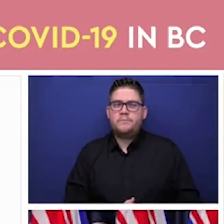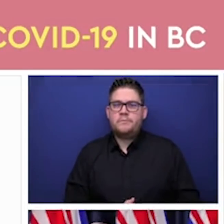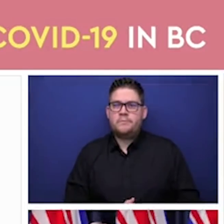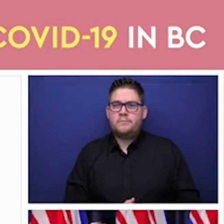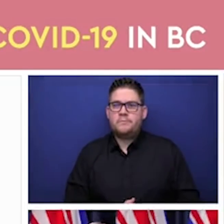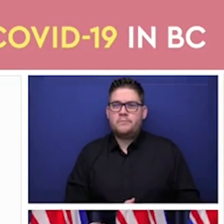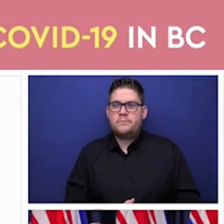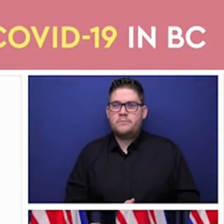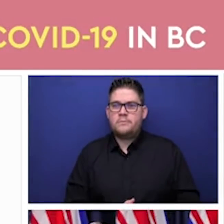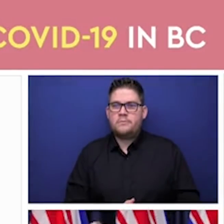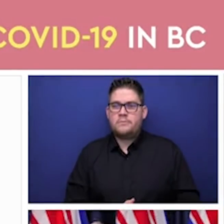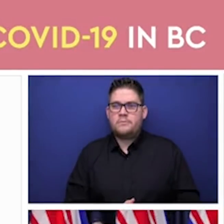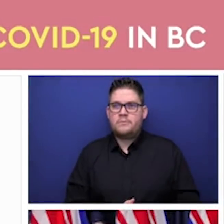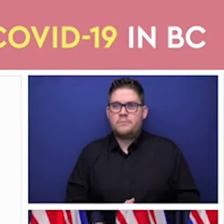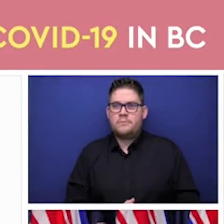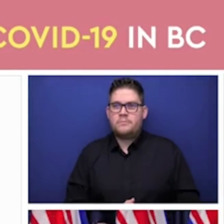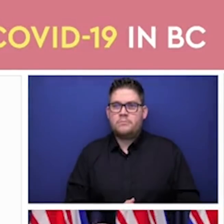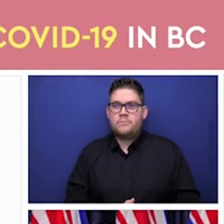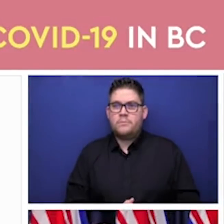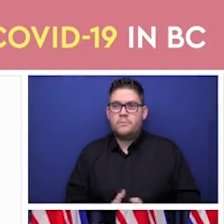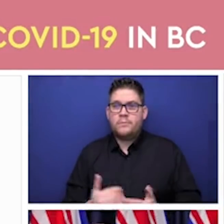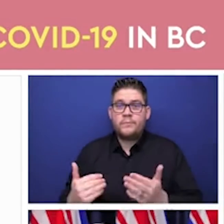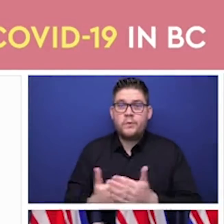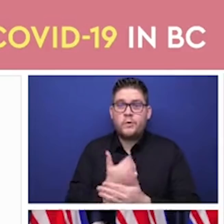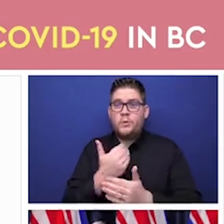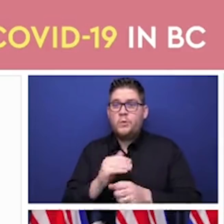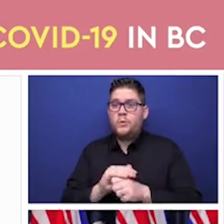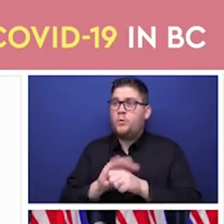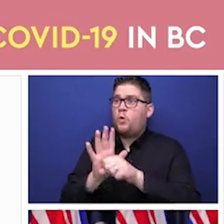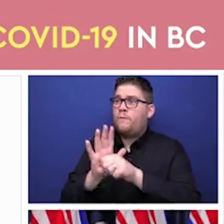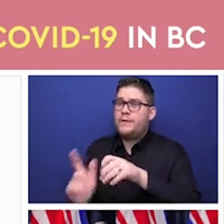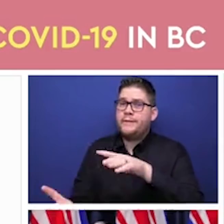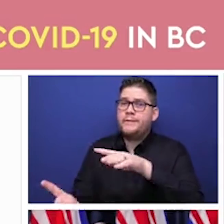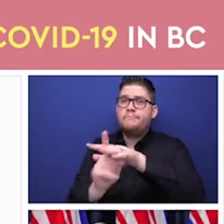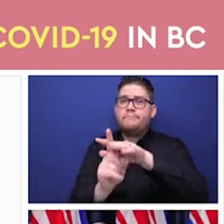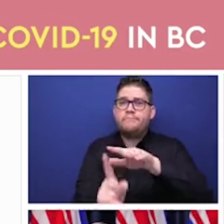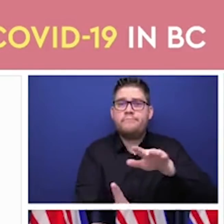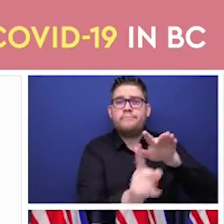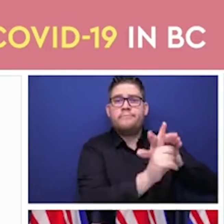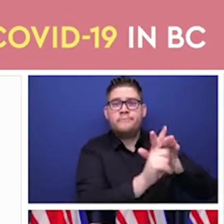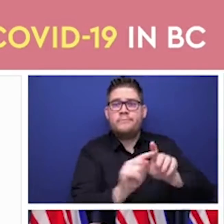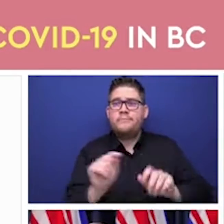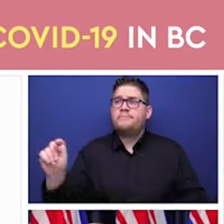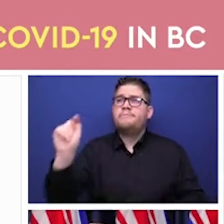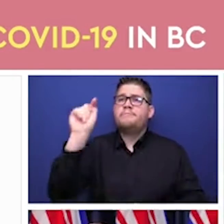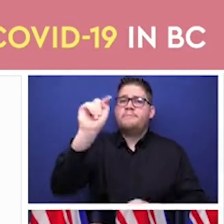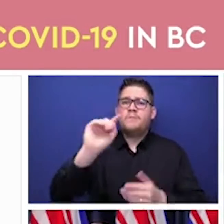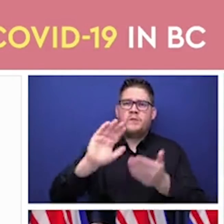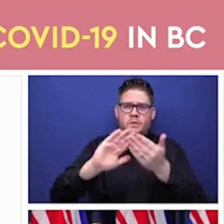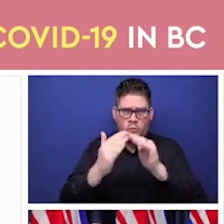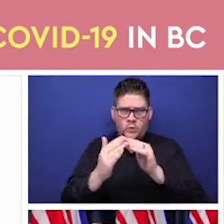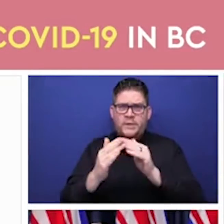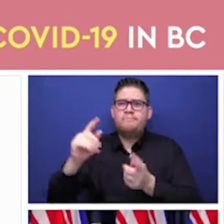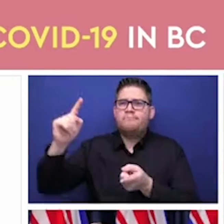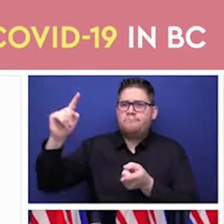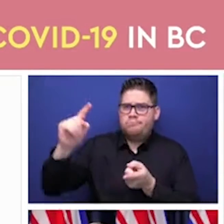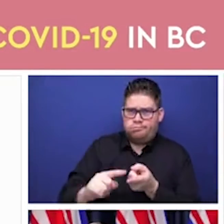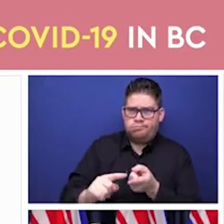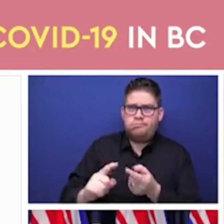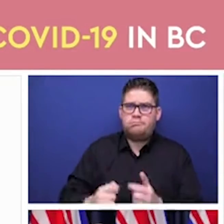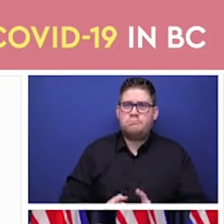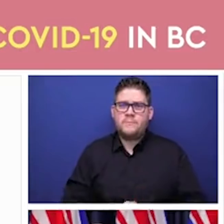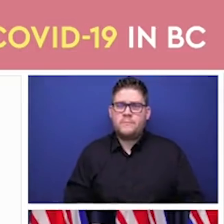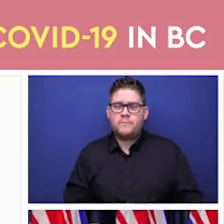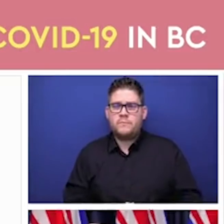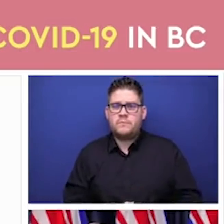outbreaks that are in our communities and First Nations communities and other settings where we actually have brought outbreaks to a